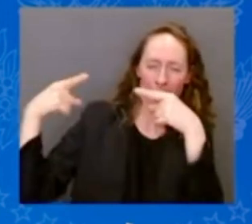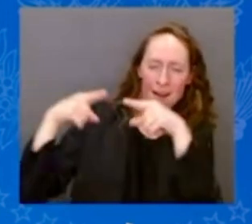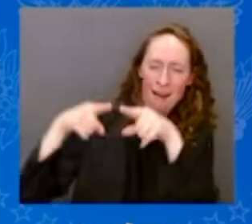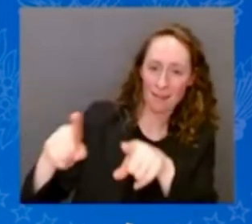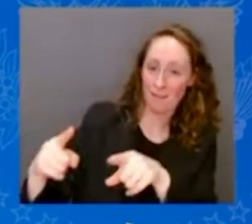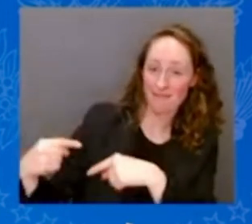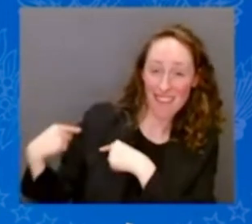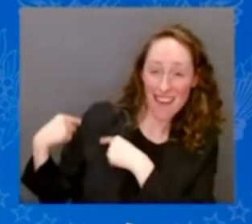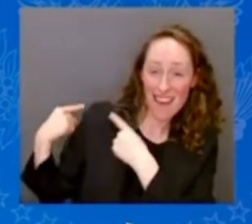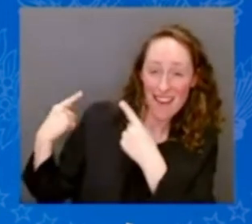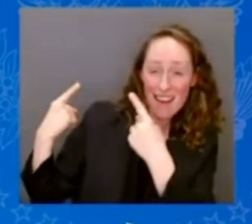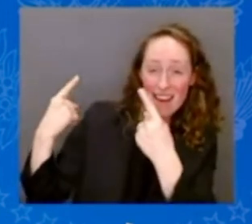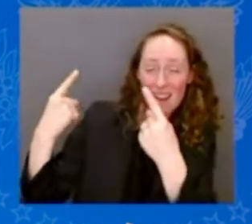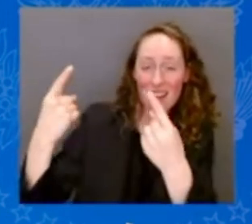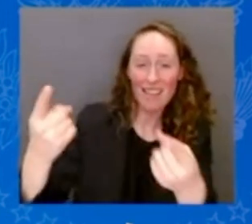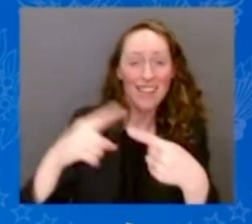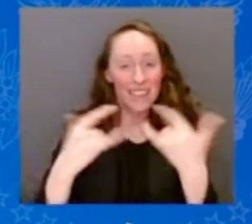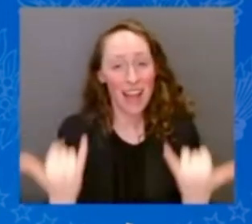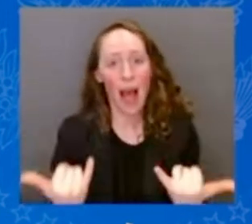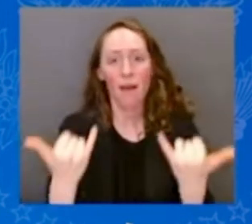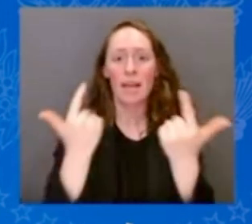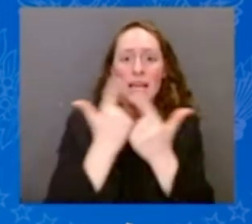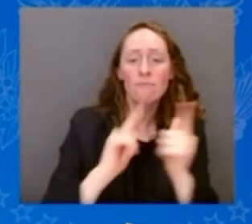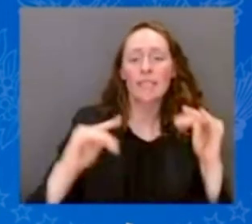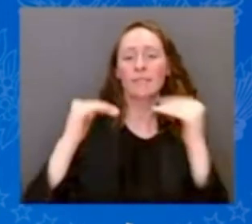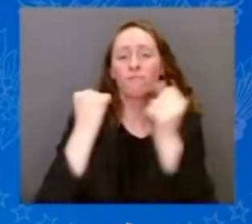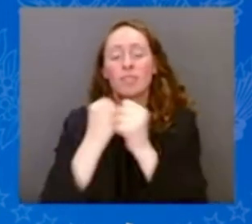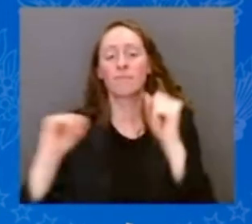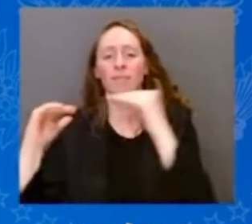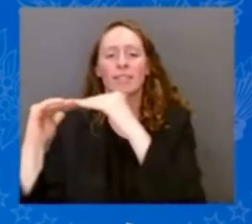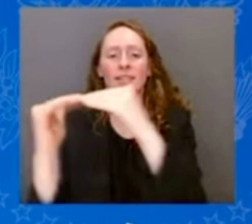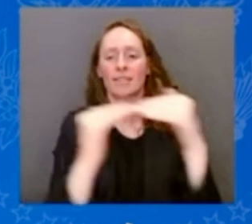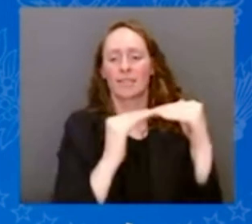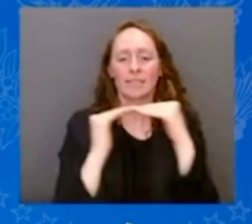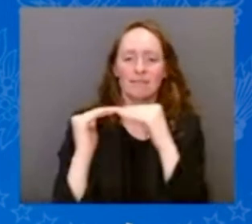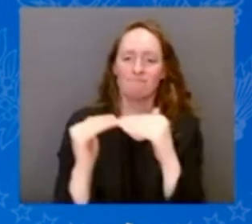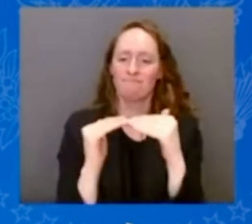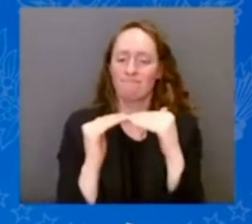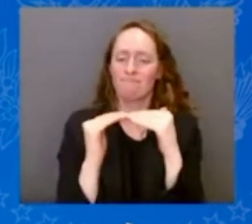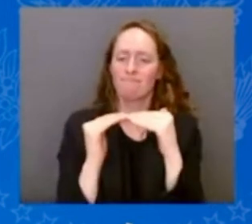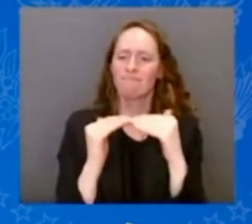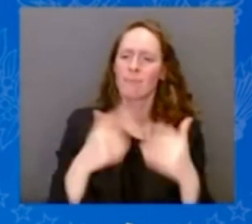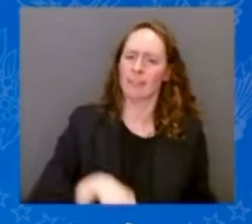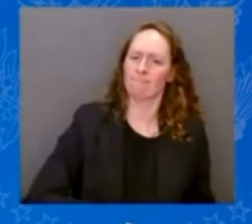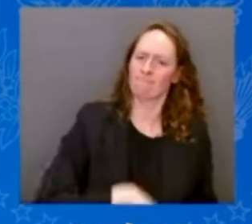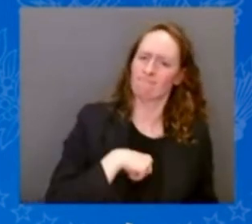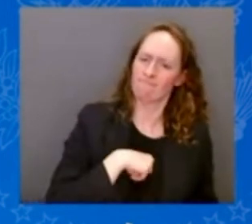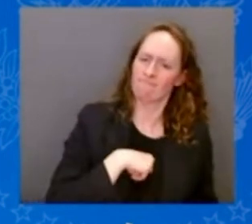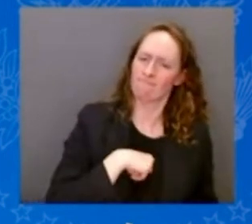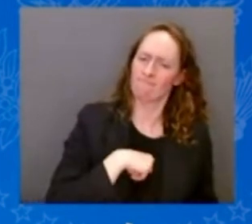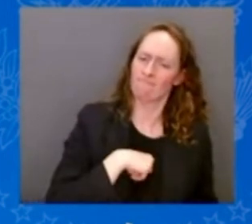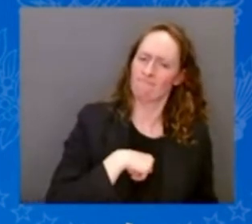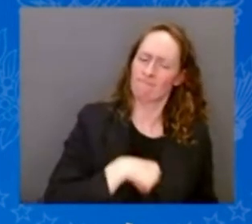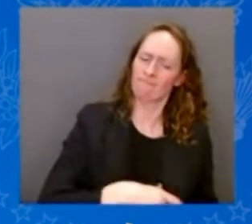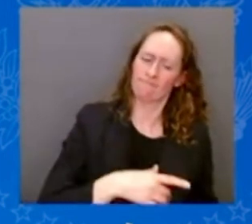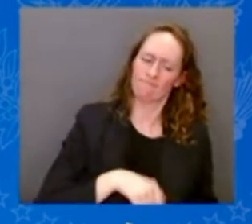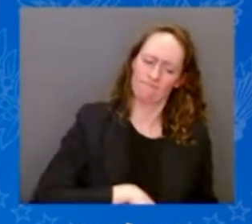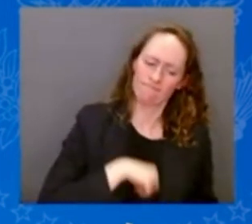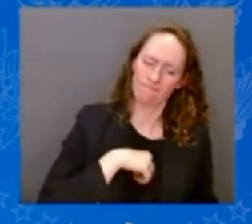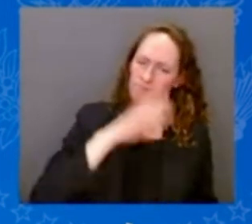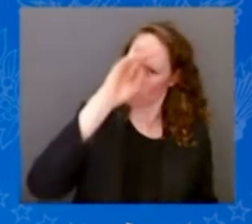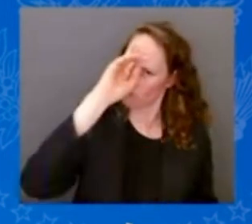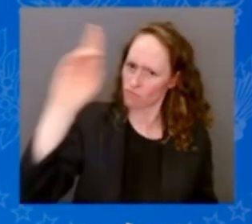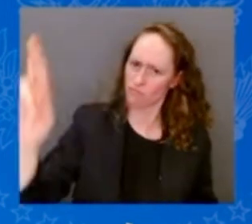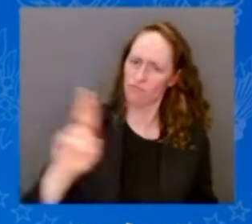Dignity. Dignity. Not just liberty. Dignity. And democracy. Simply put, as